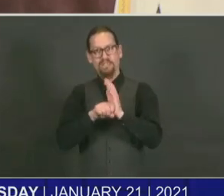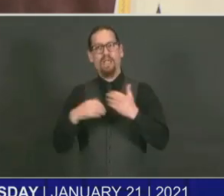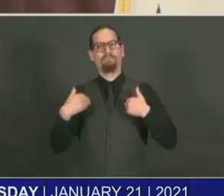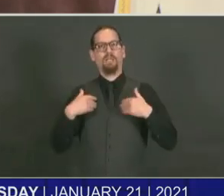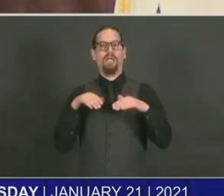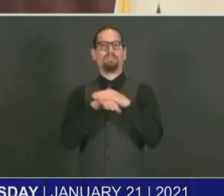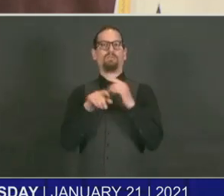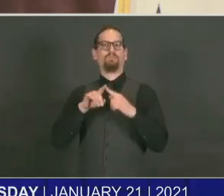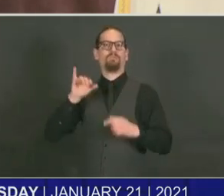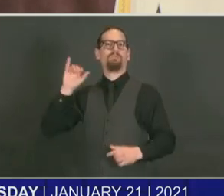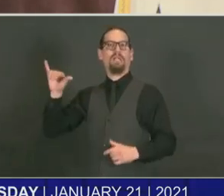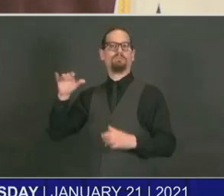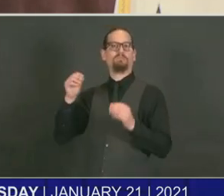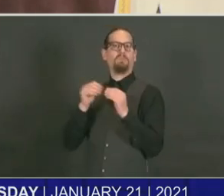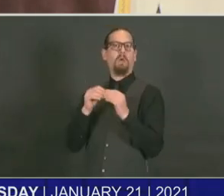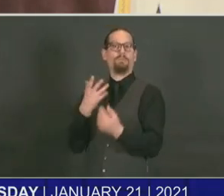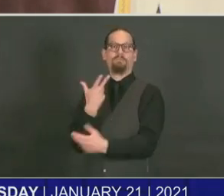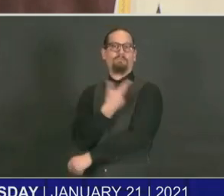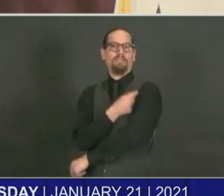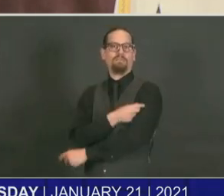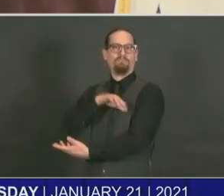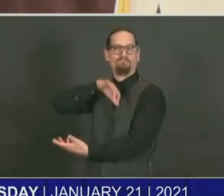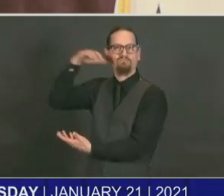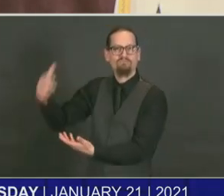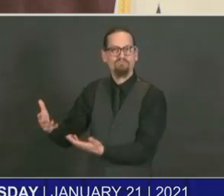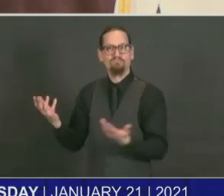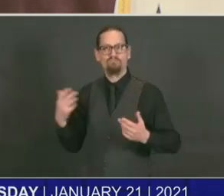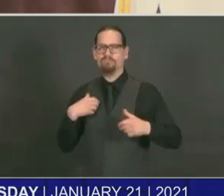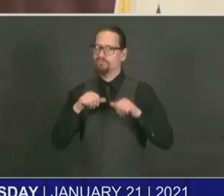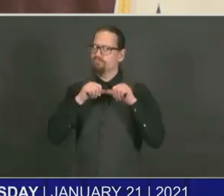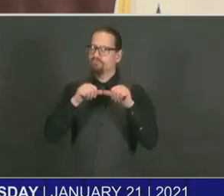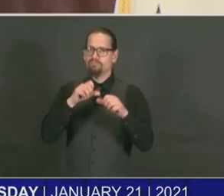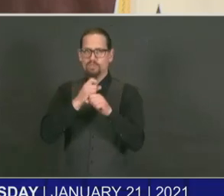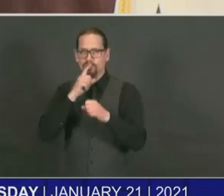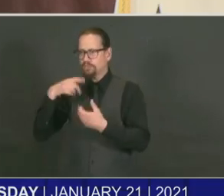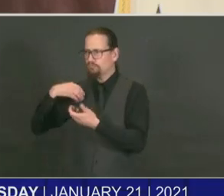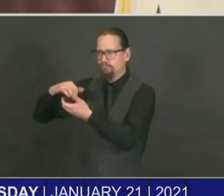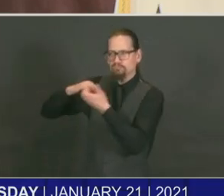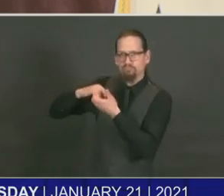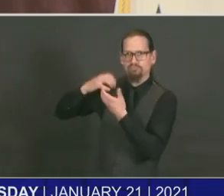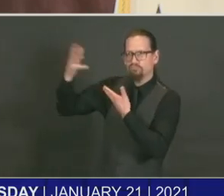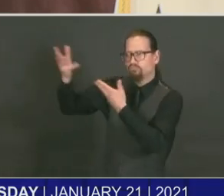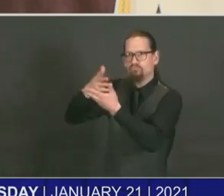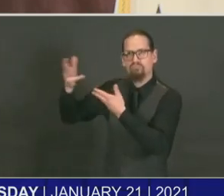that's needed. So we're going to continue moving forward in that realm.